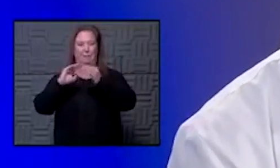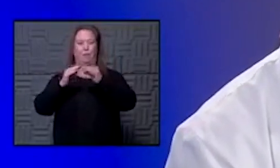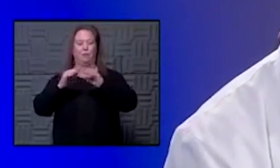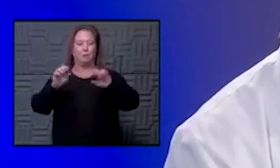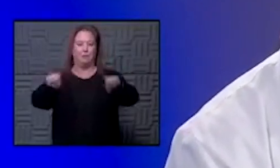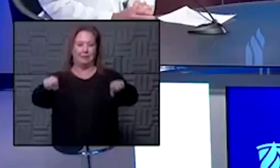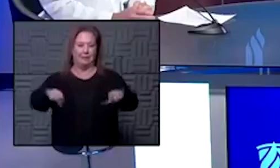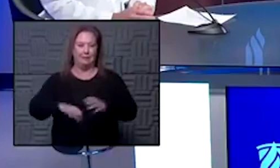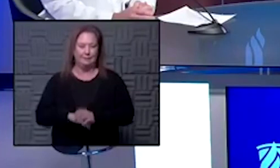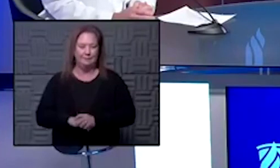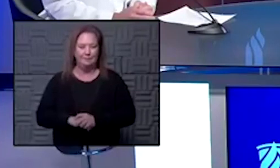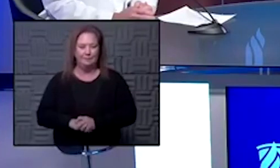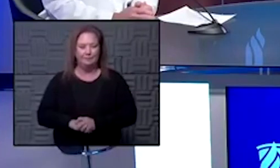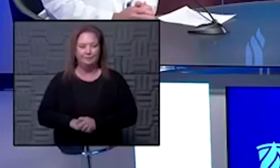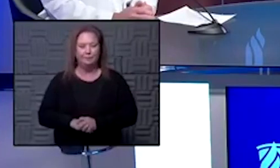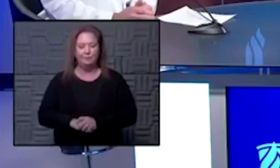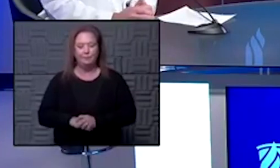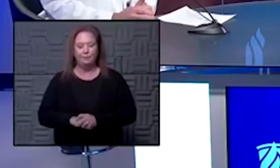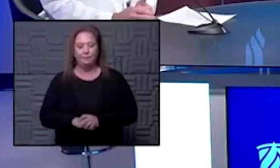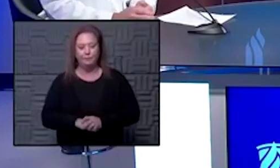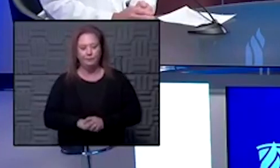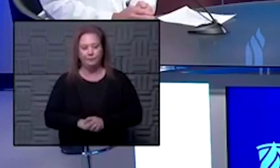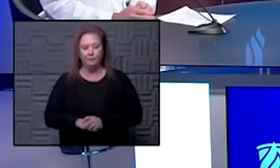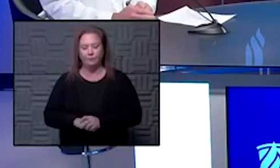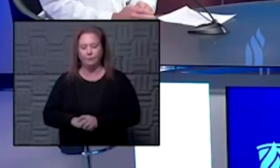that reason. No doubt and